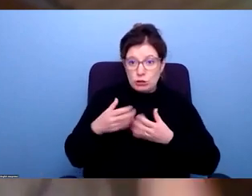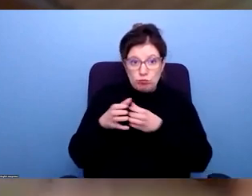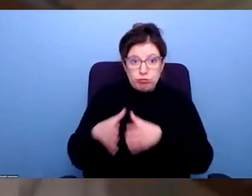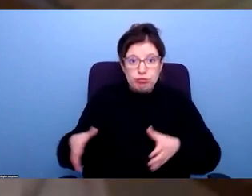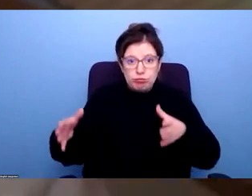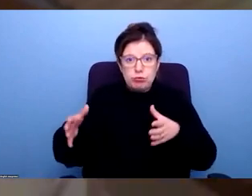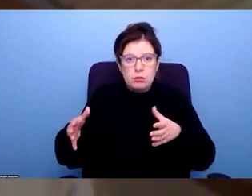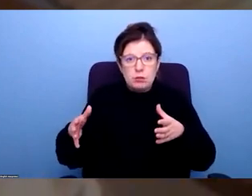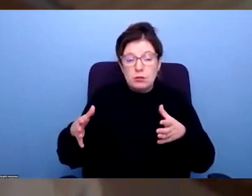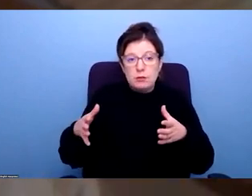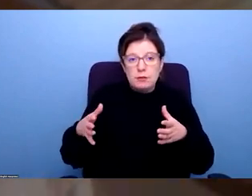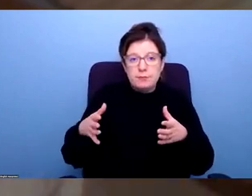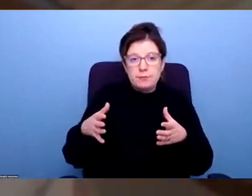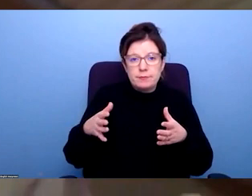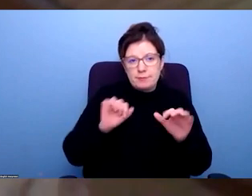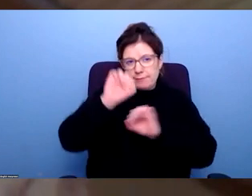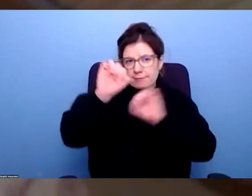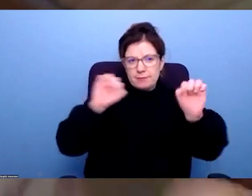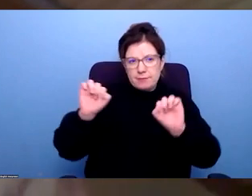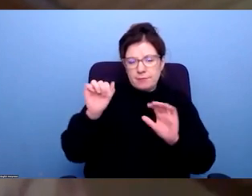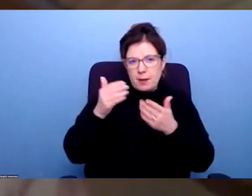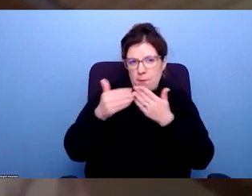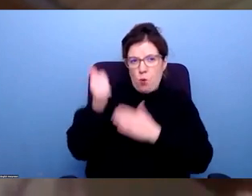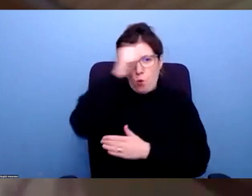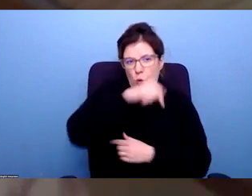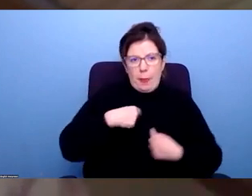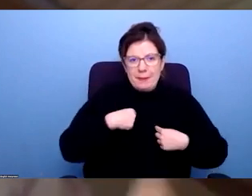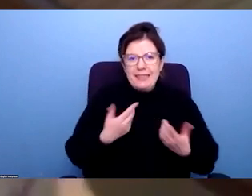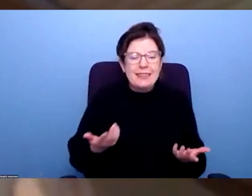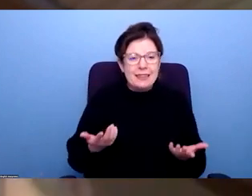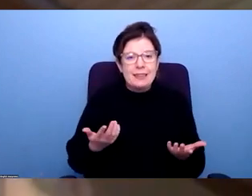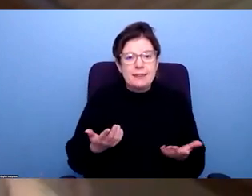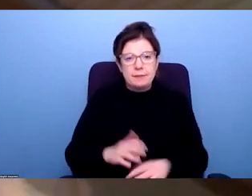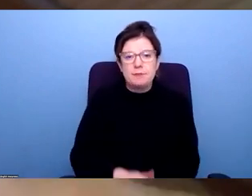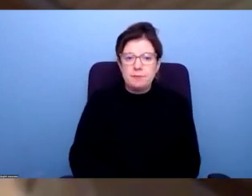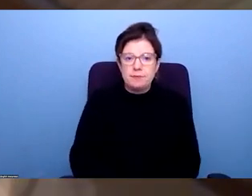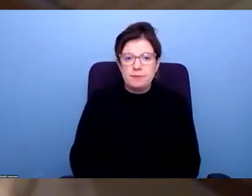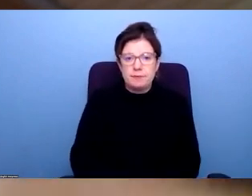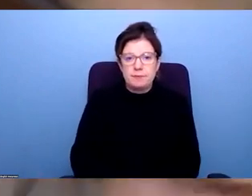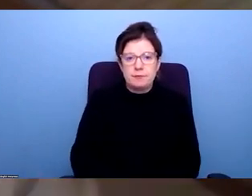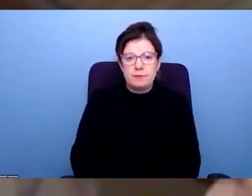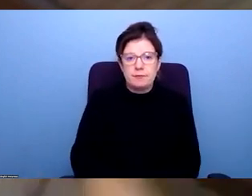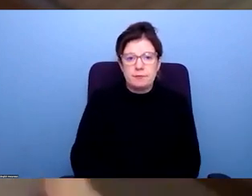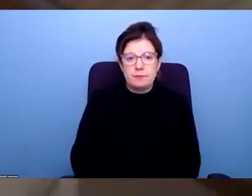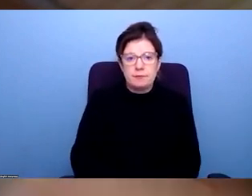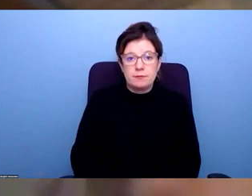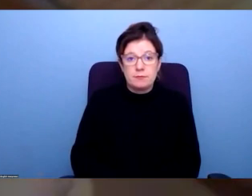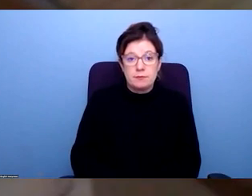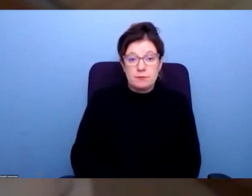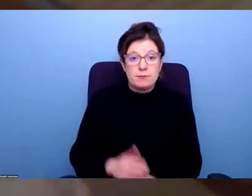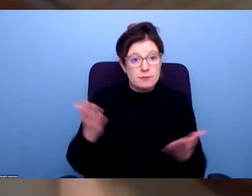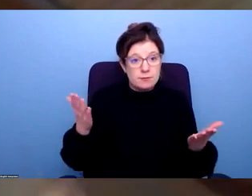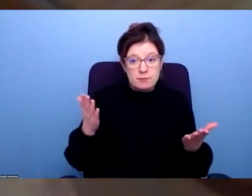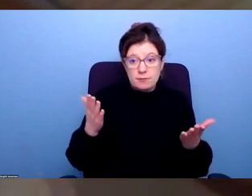others know these issues much, much better than than me. But but, you know, some of the gains that we've seen, some of the